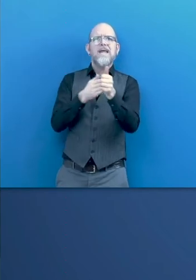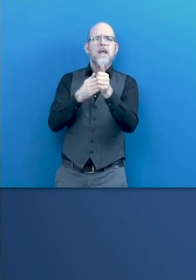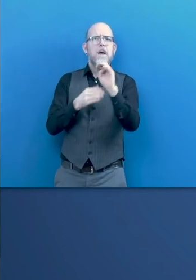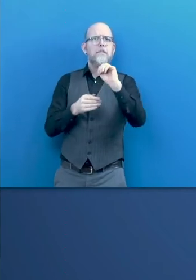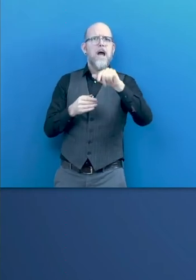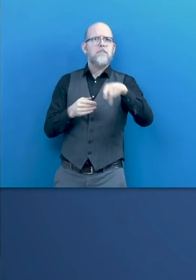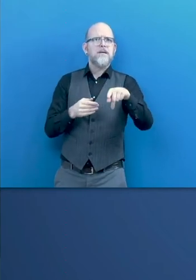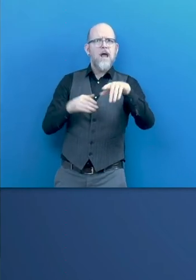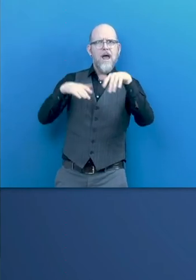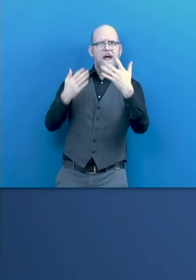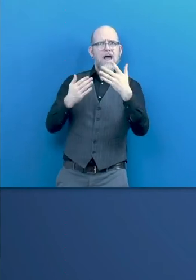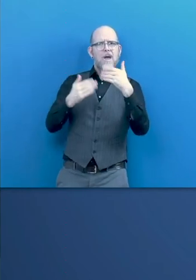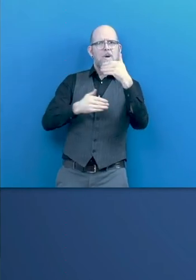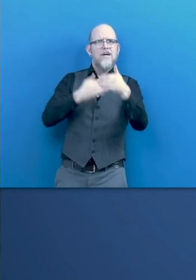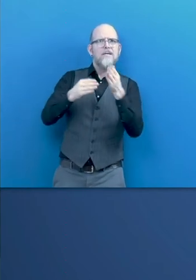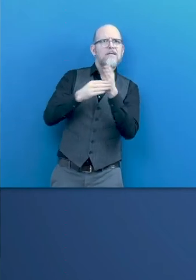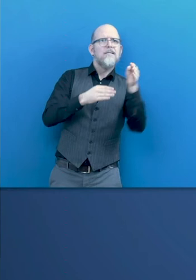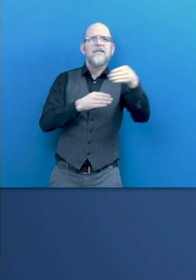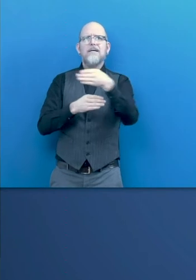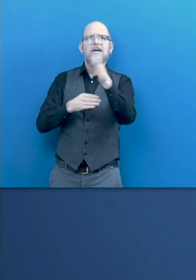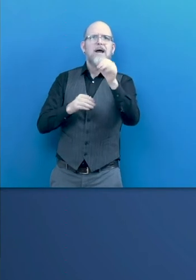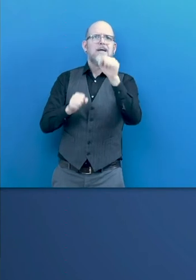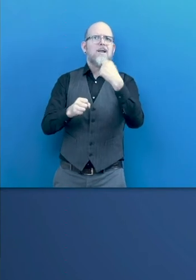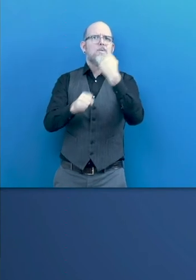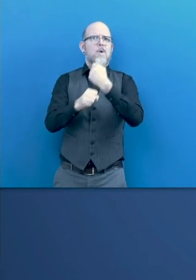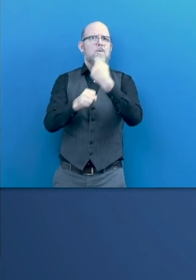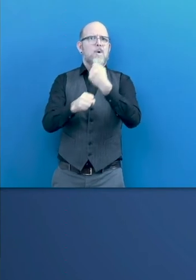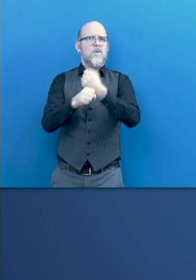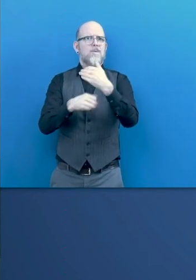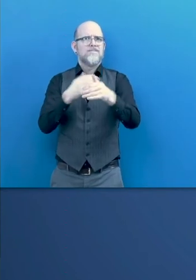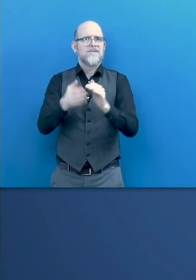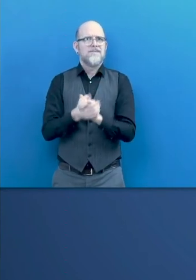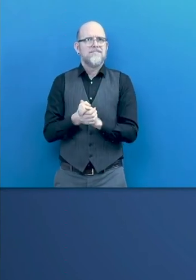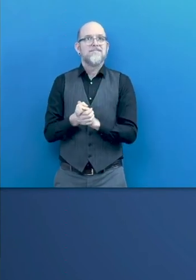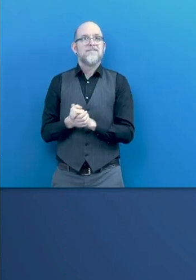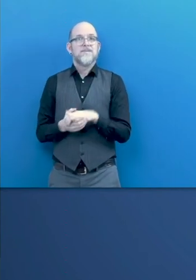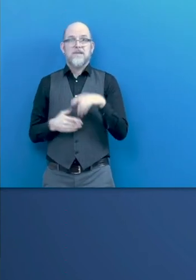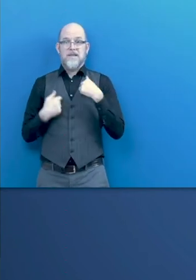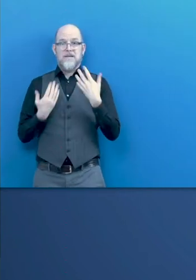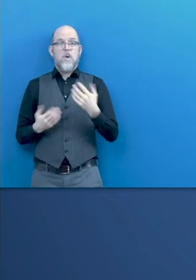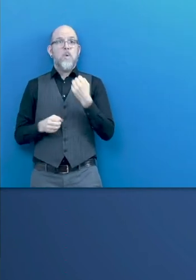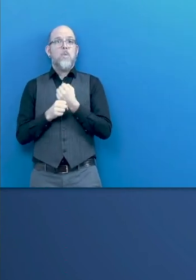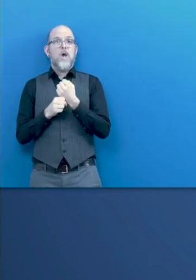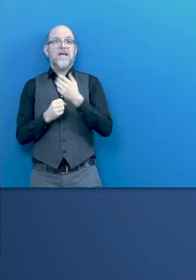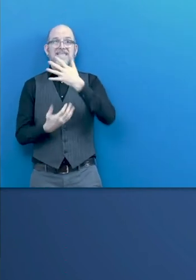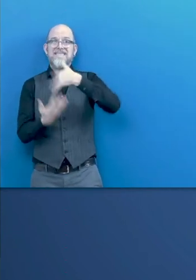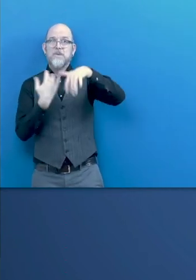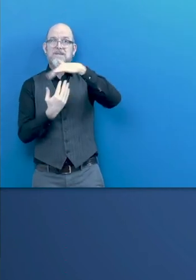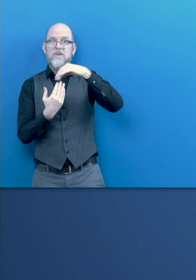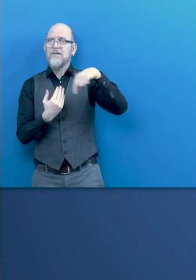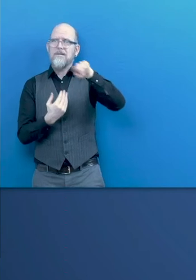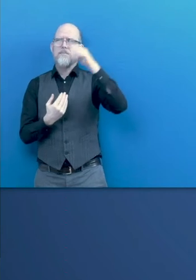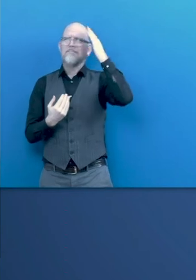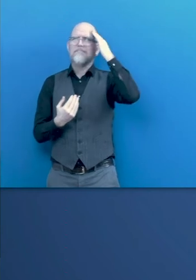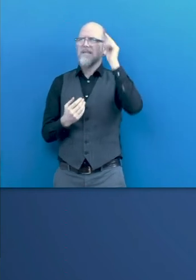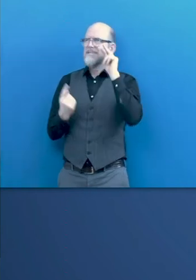With regards to the analysis of the current work situation, it is well known that the labor exclusion of people with disabilities is